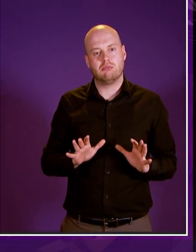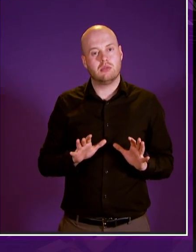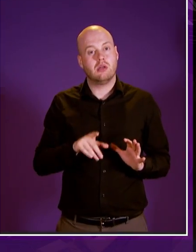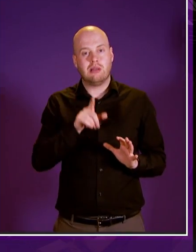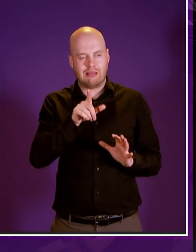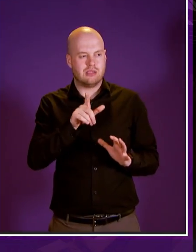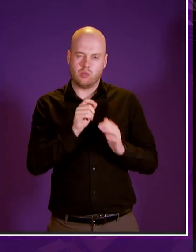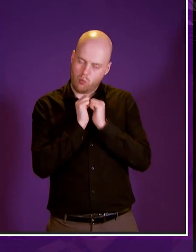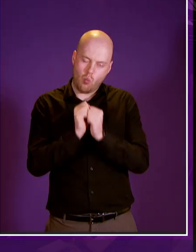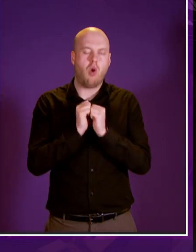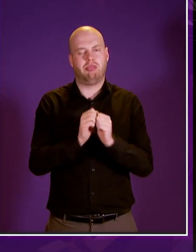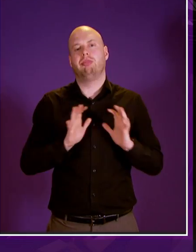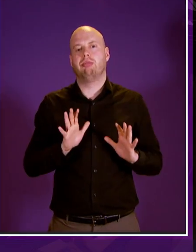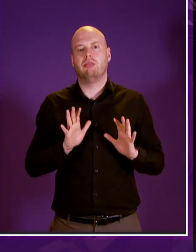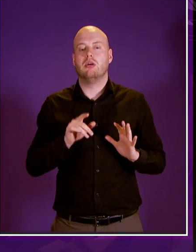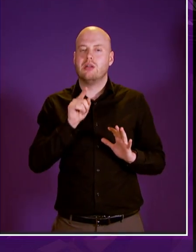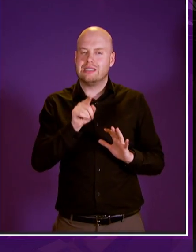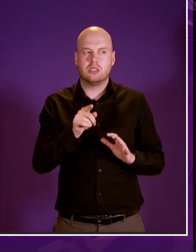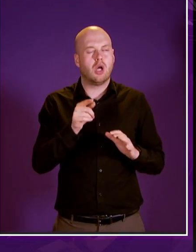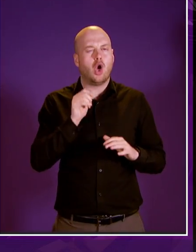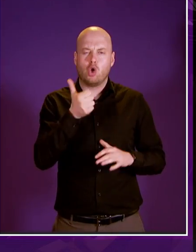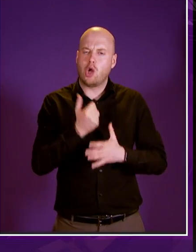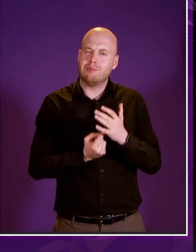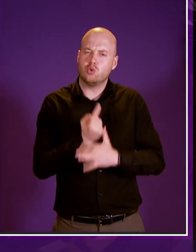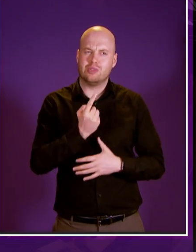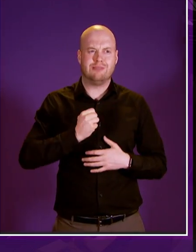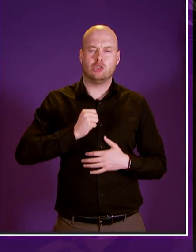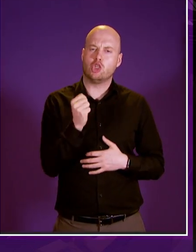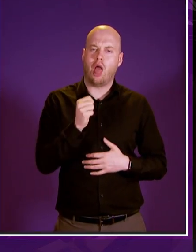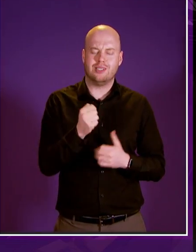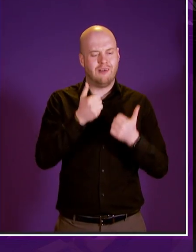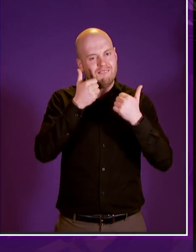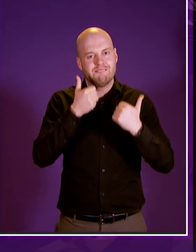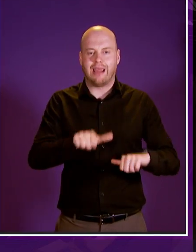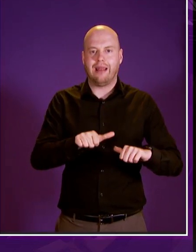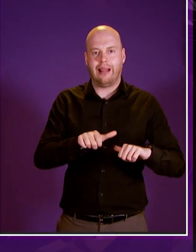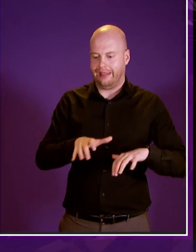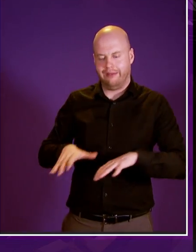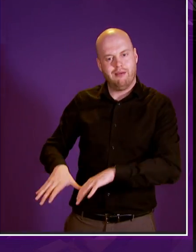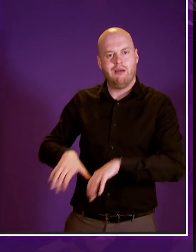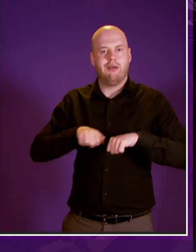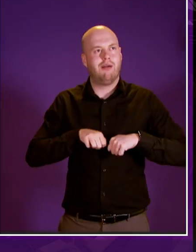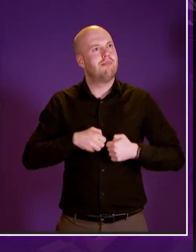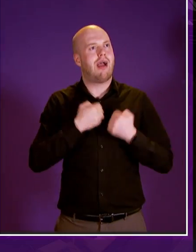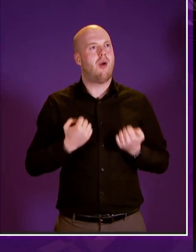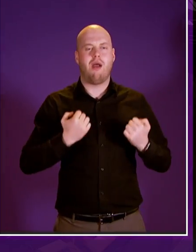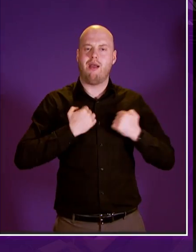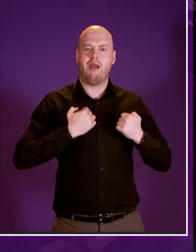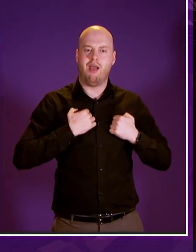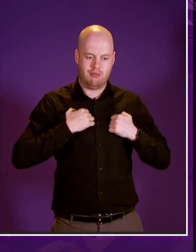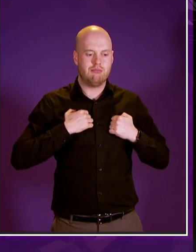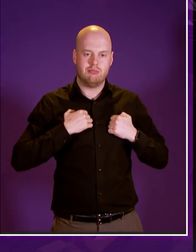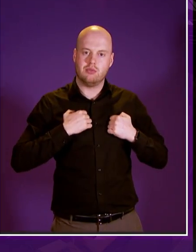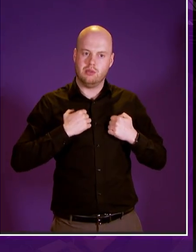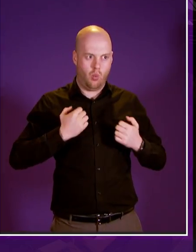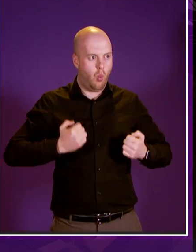security but this is an opportunity for us in scotland to finally take the reins and do things how we want to do them for the first time